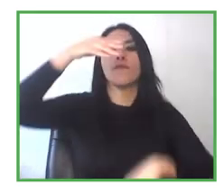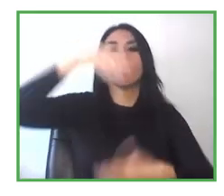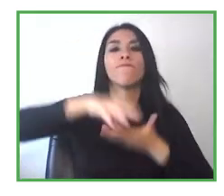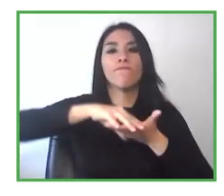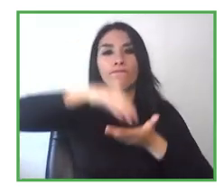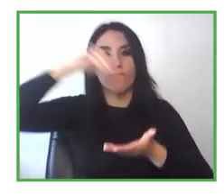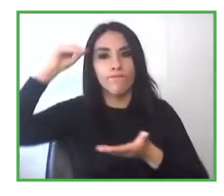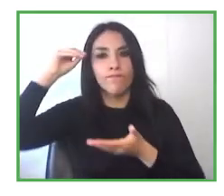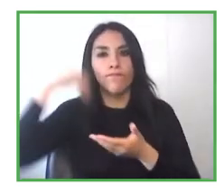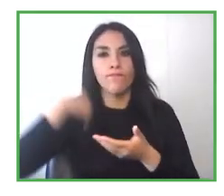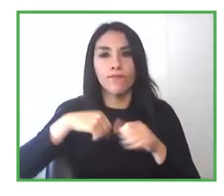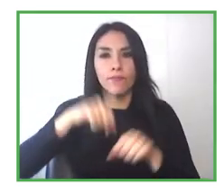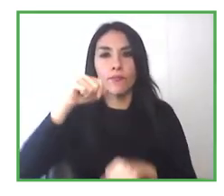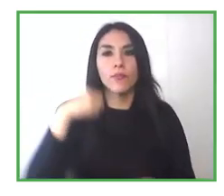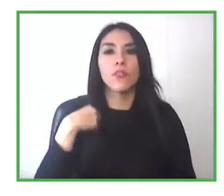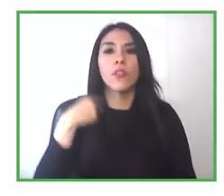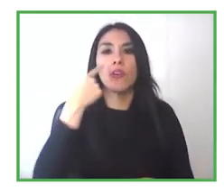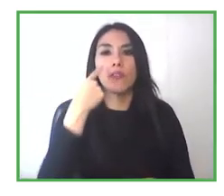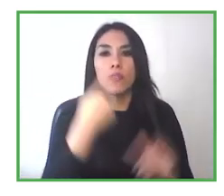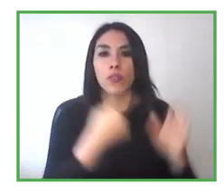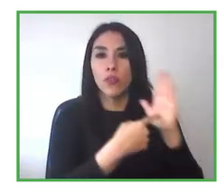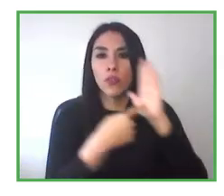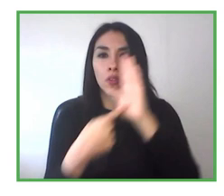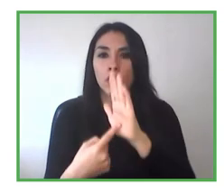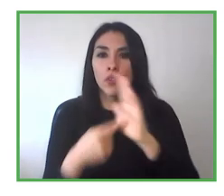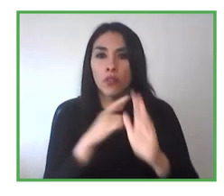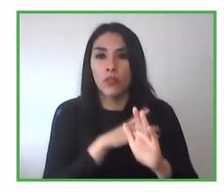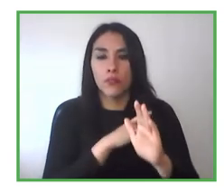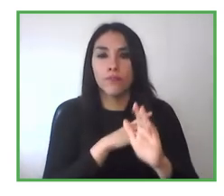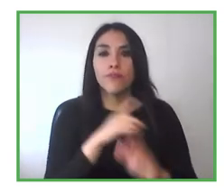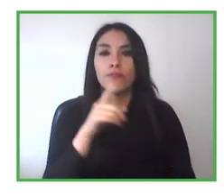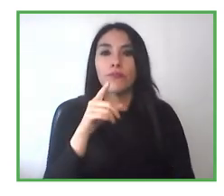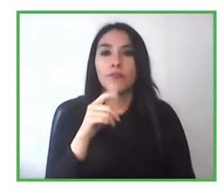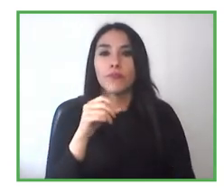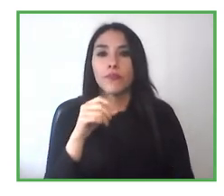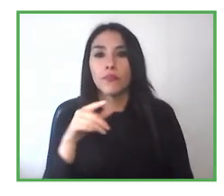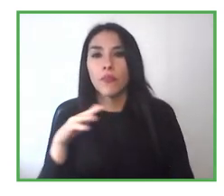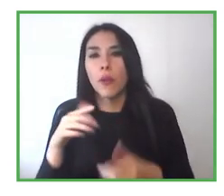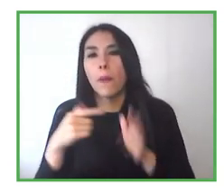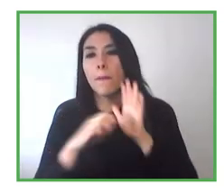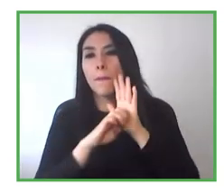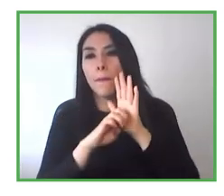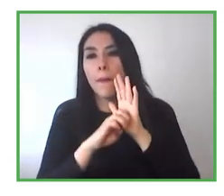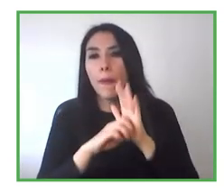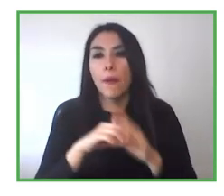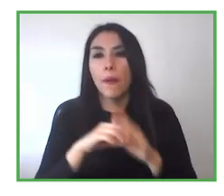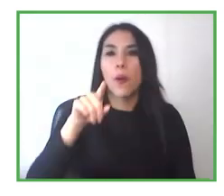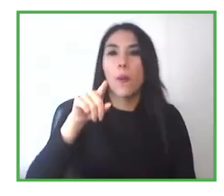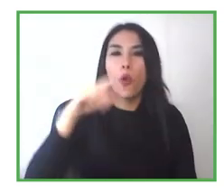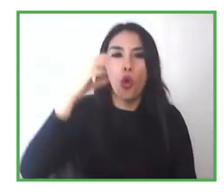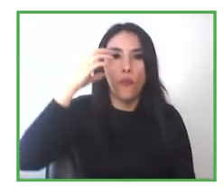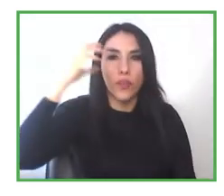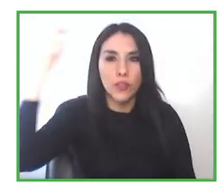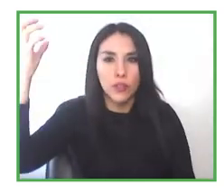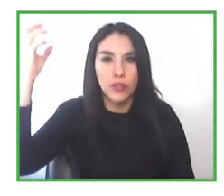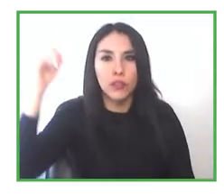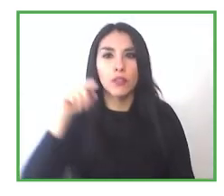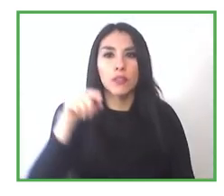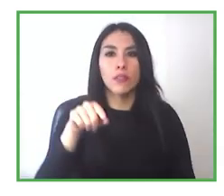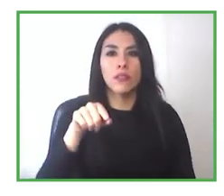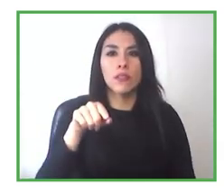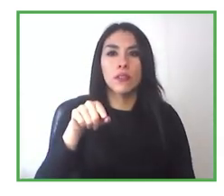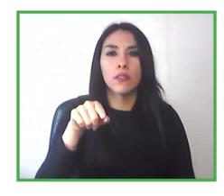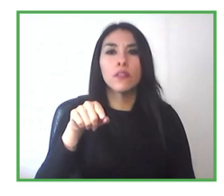learn about more about Chile Valor, the examples from the municipality or the Council of Providencia, and in the case of Finland as well.